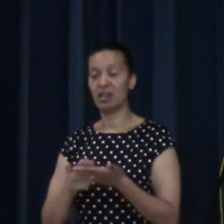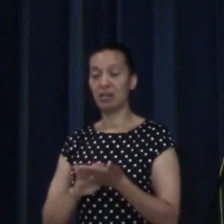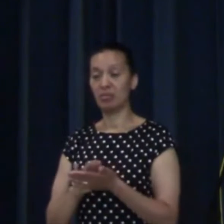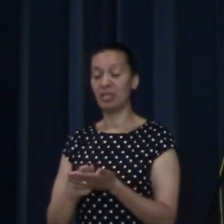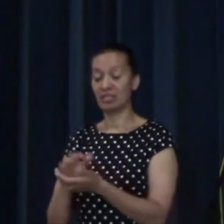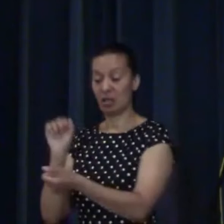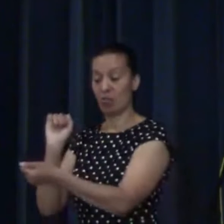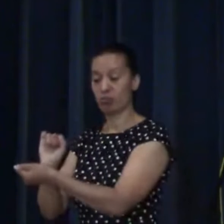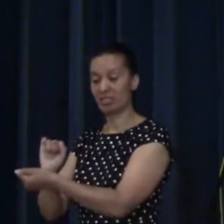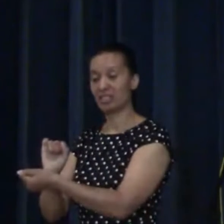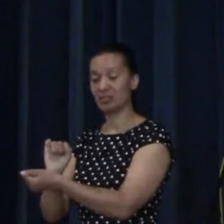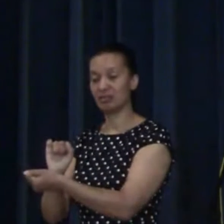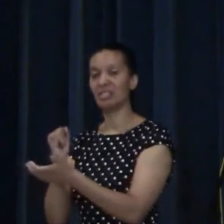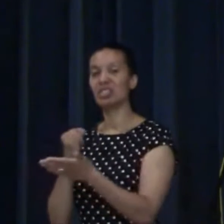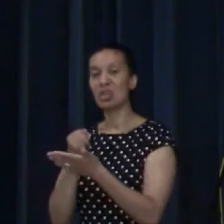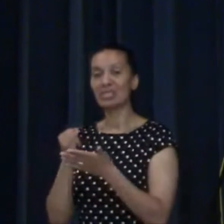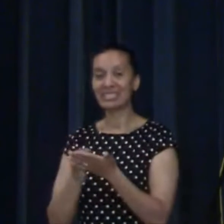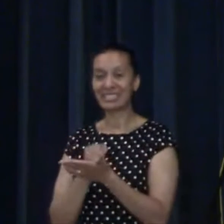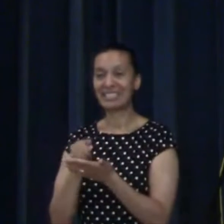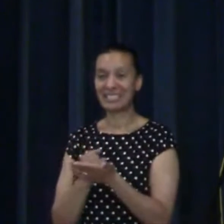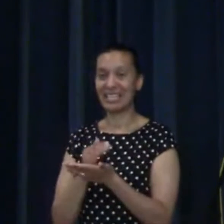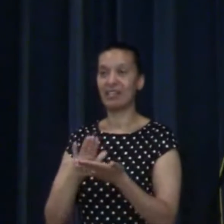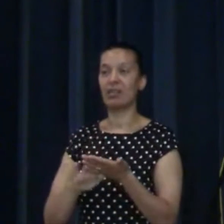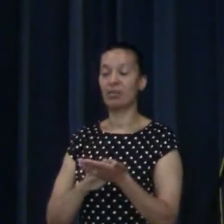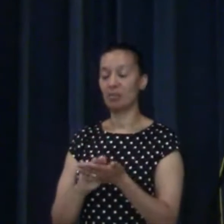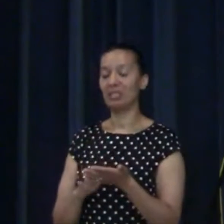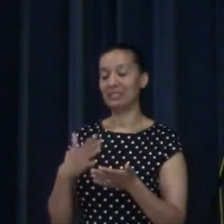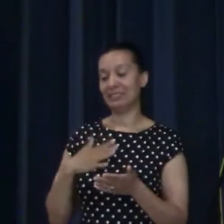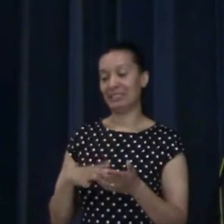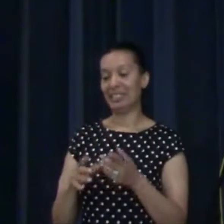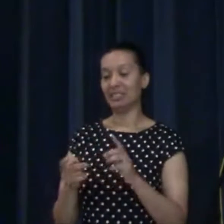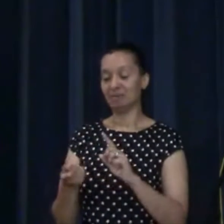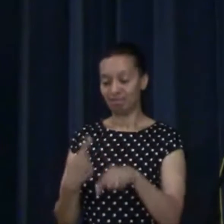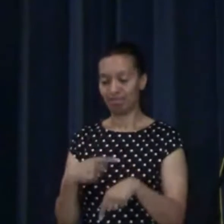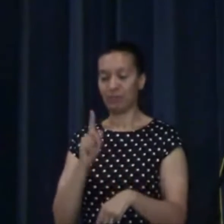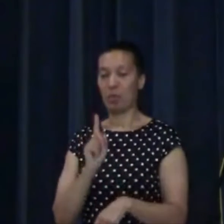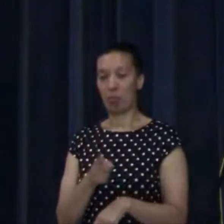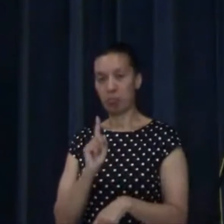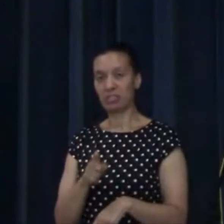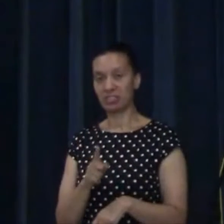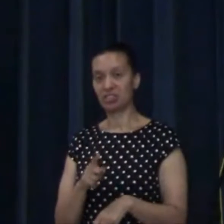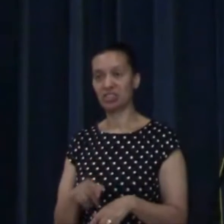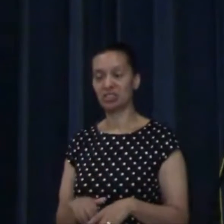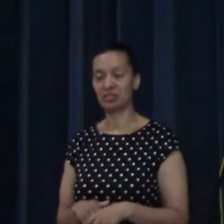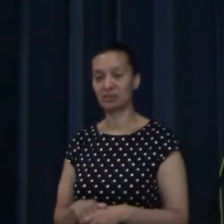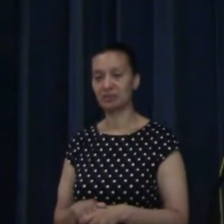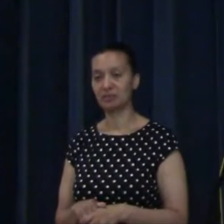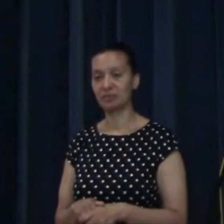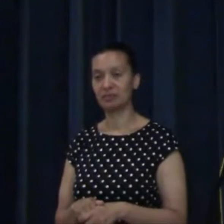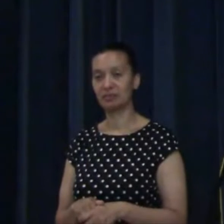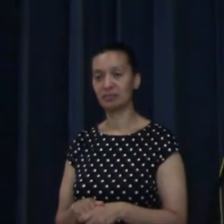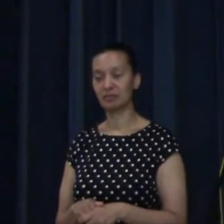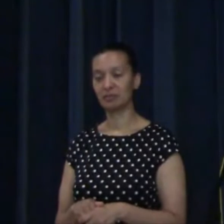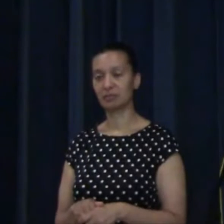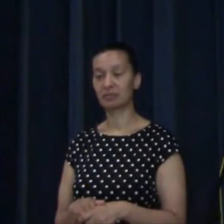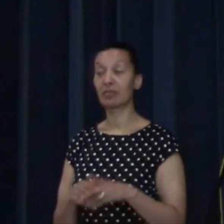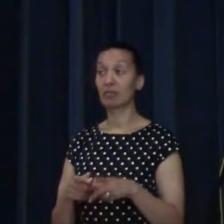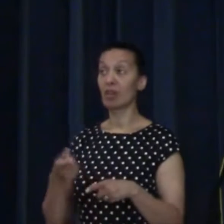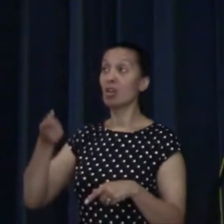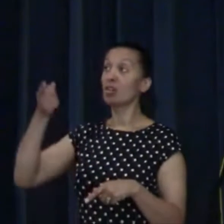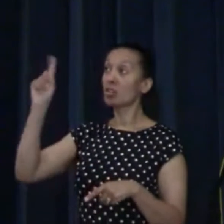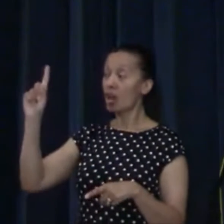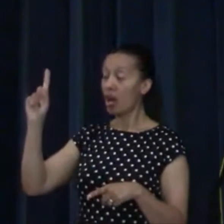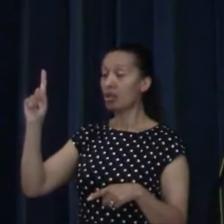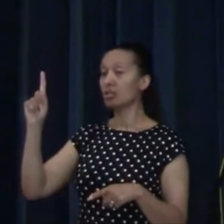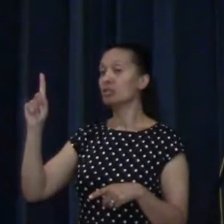Sin, wrongdoing, requires a punishment. Now, the punishment that God brings down for